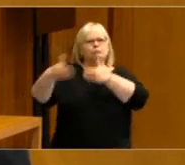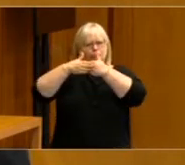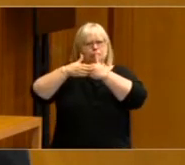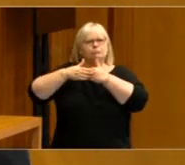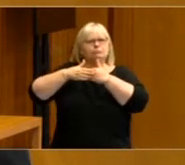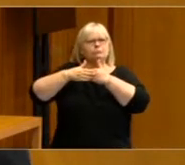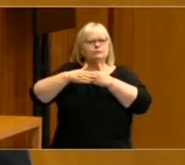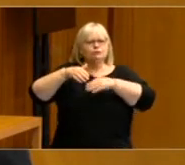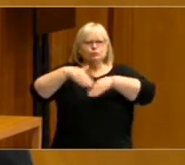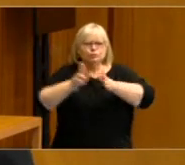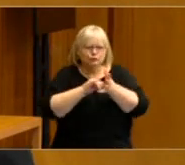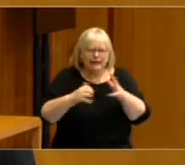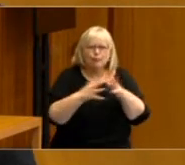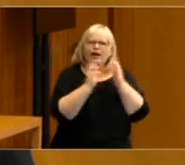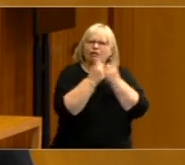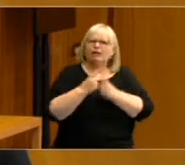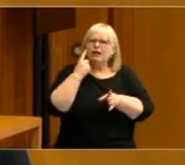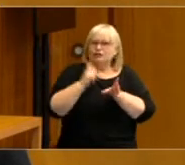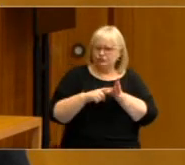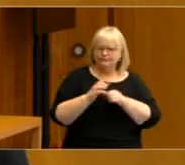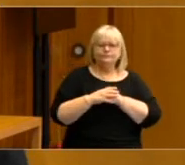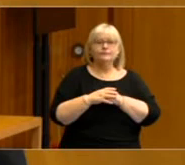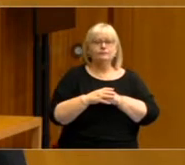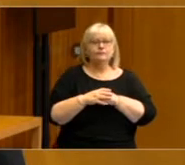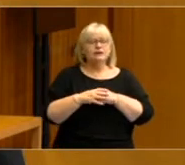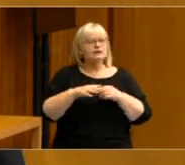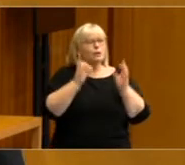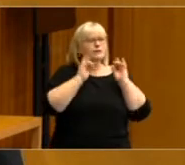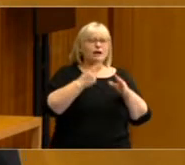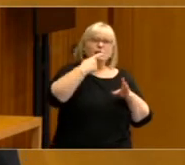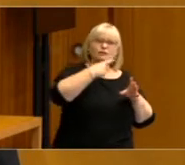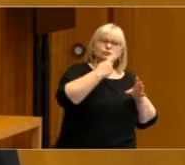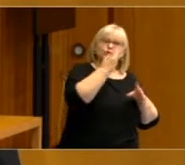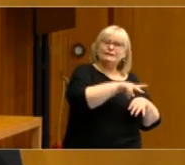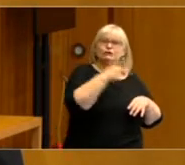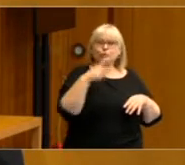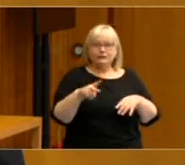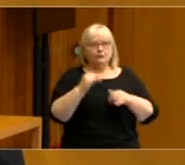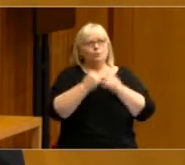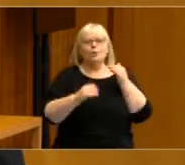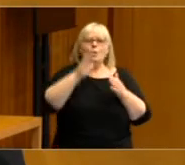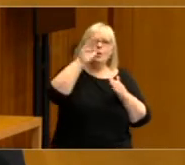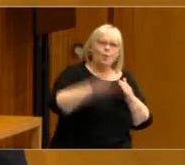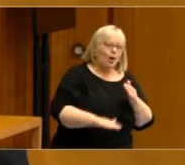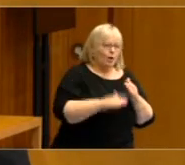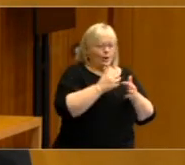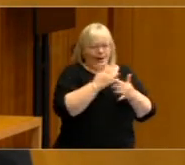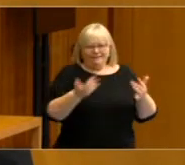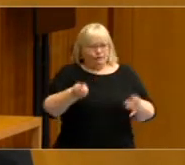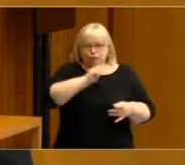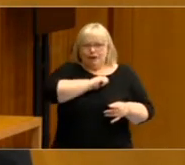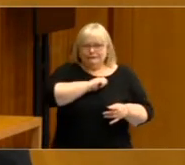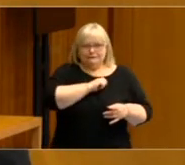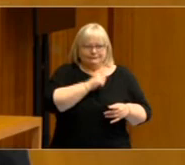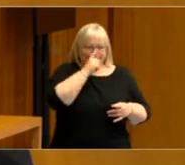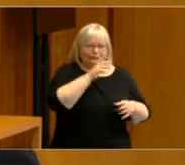last year. So we started 2020 with record low levels of trust, as I